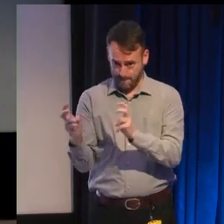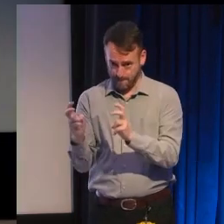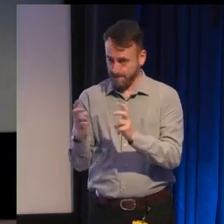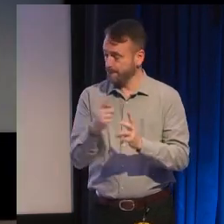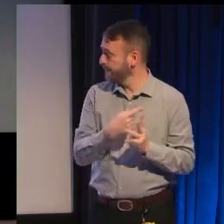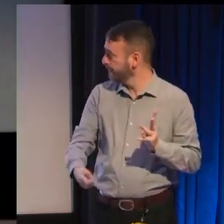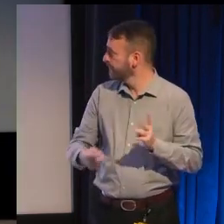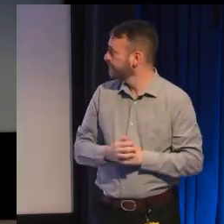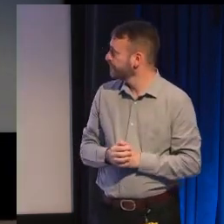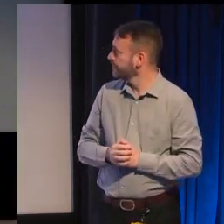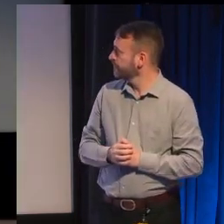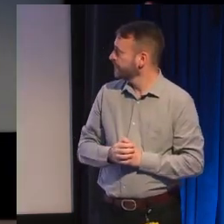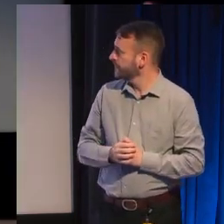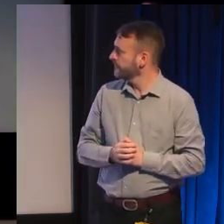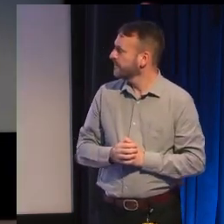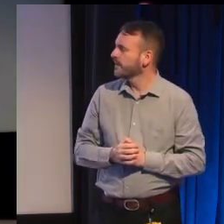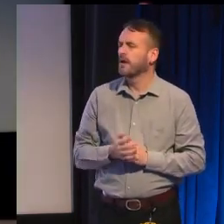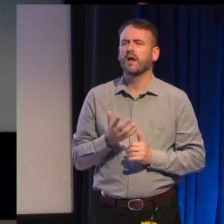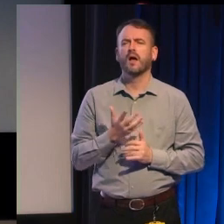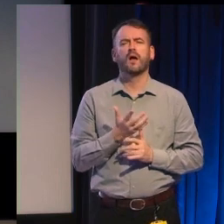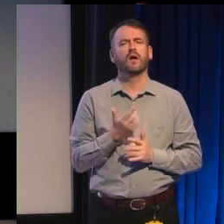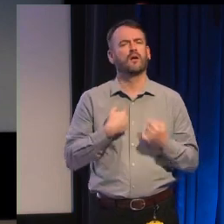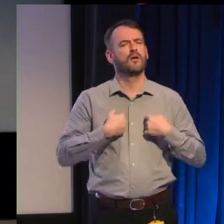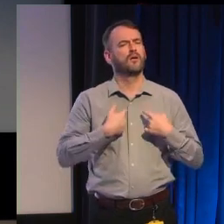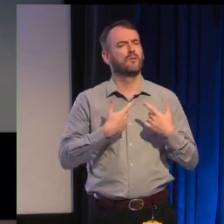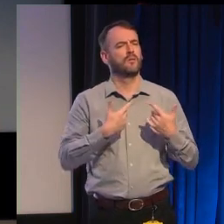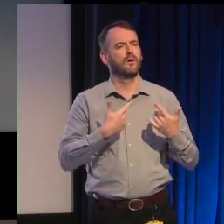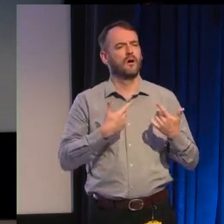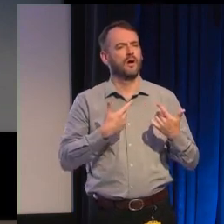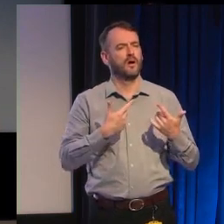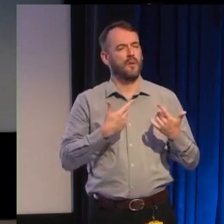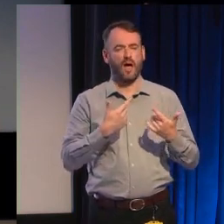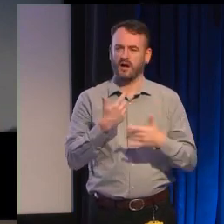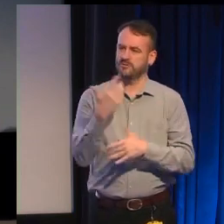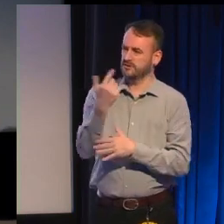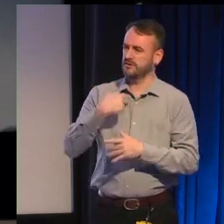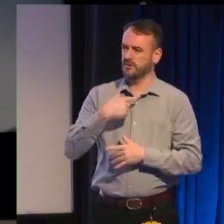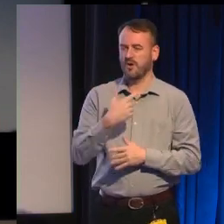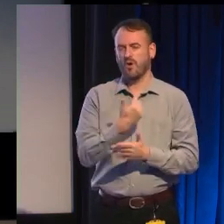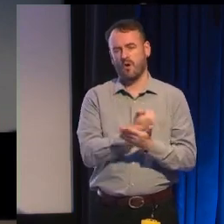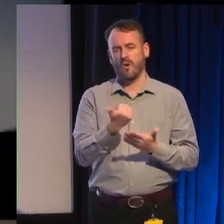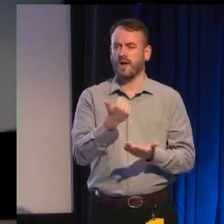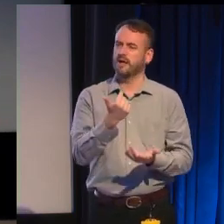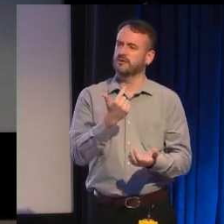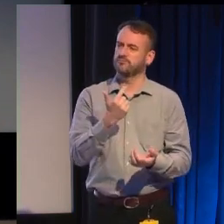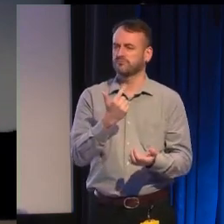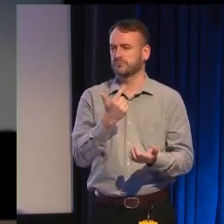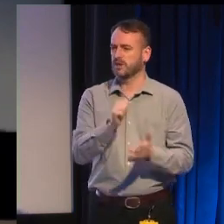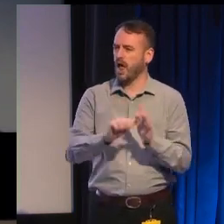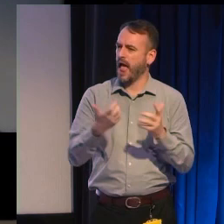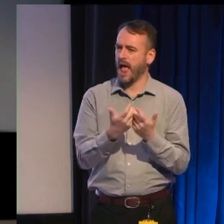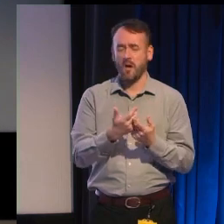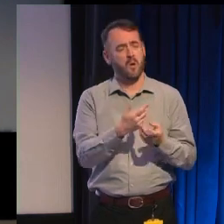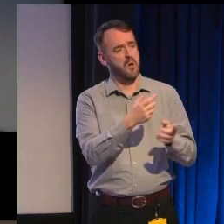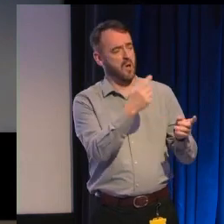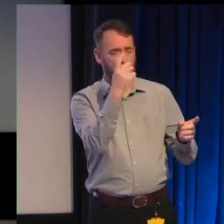so a lot of my talks start as a rebuttal to some idea that I've heard floating around out there that I think needs